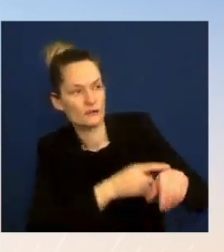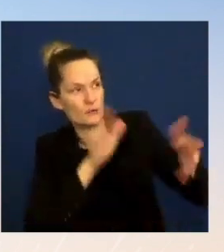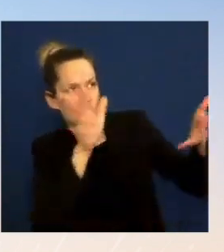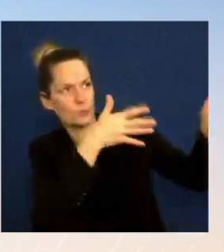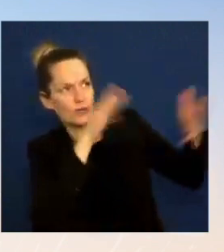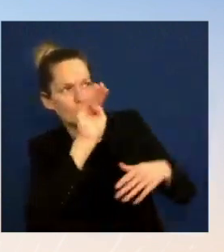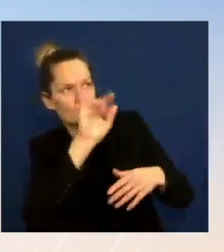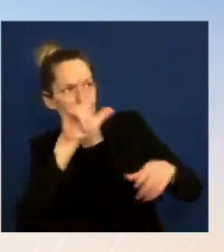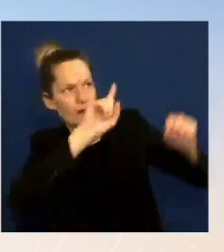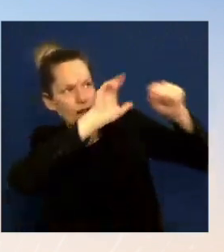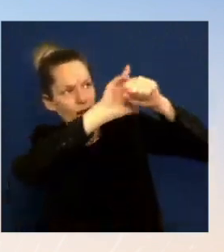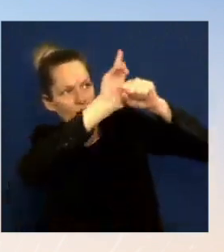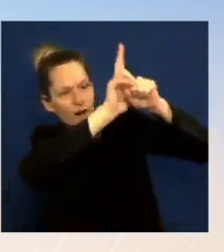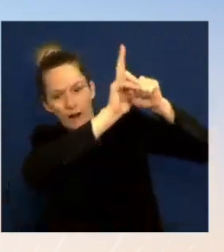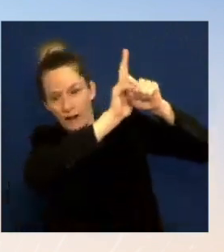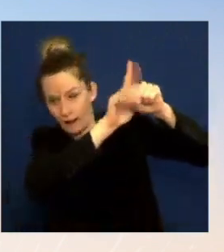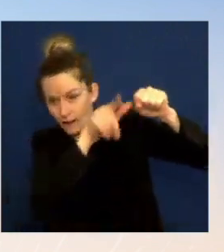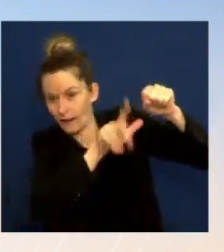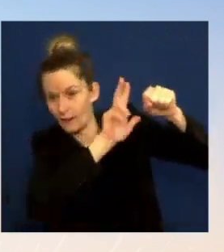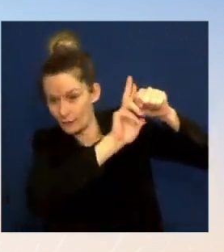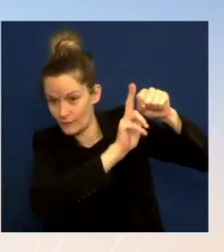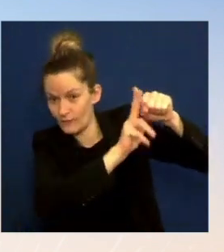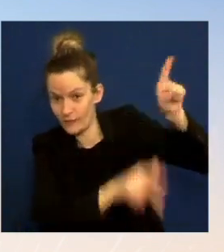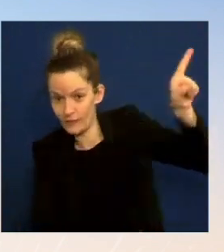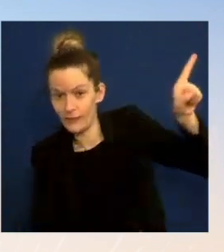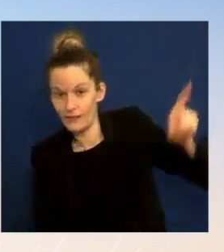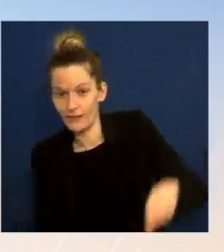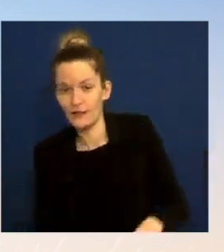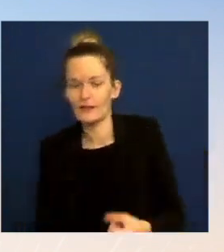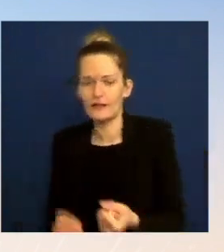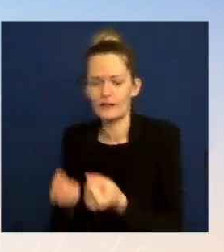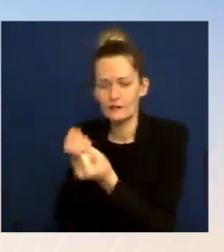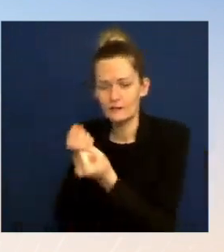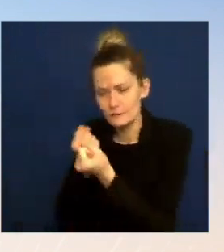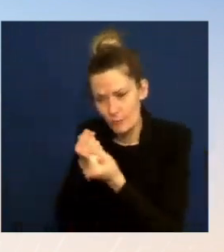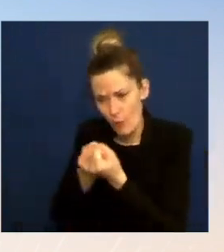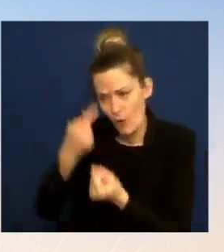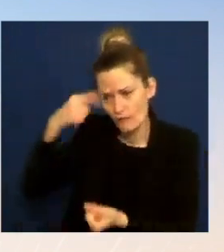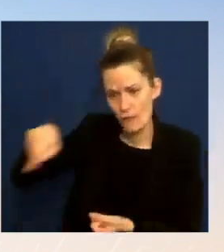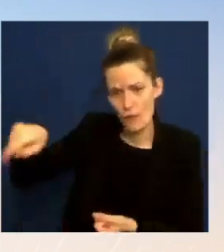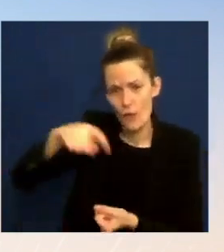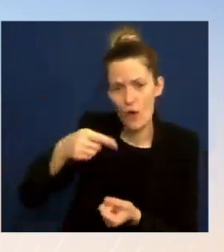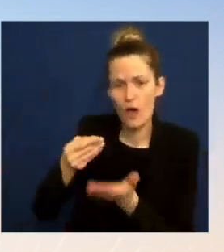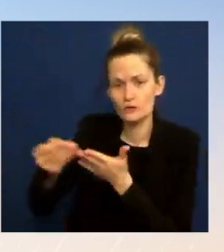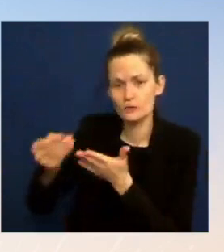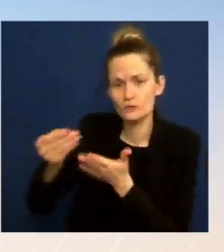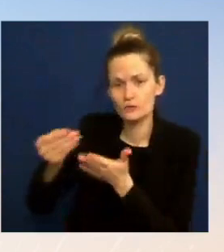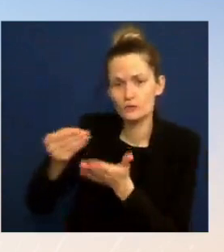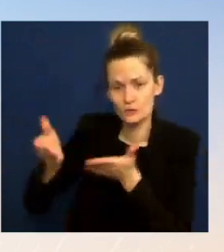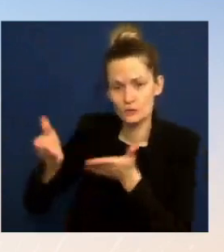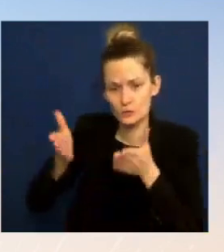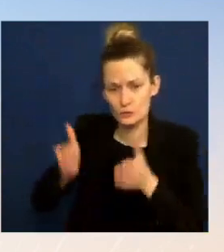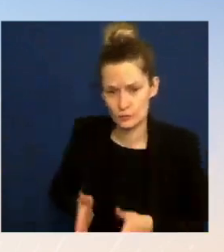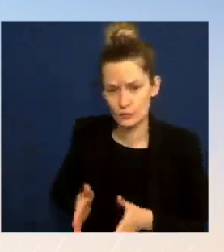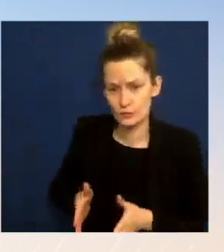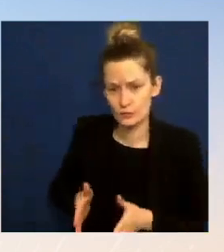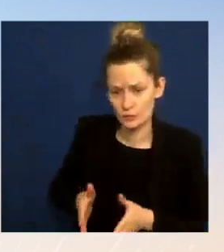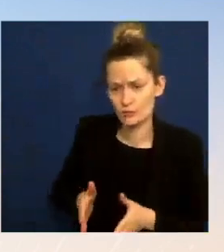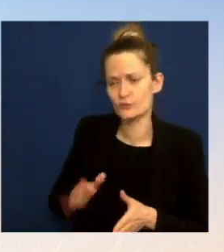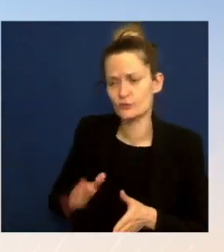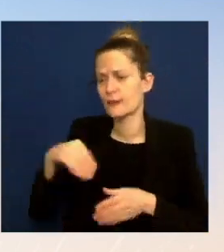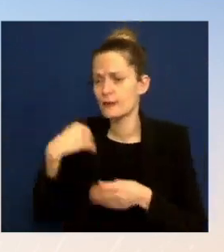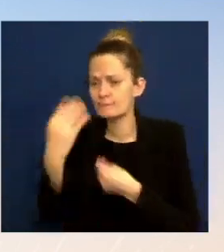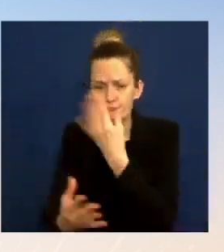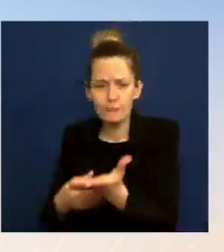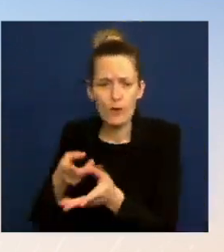yield consumer savings, expanding grants and loans to rural co-ops to boost clean energy and energy efficiency, and expanding grants and loans in the agricultural